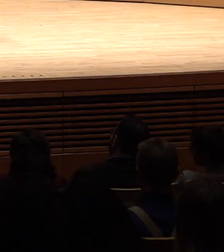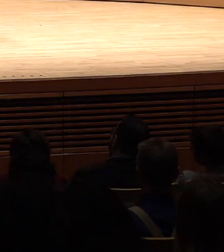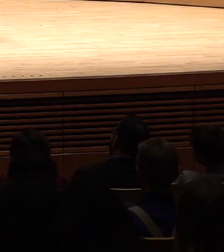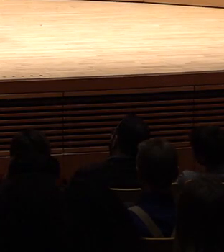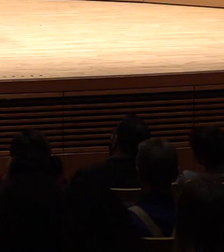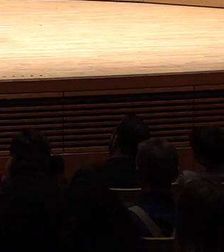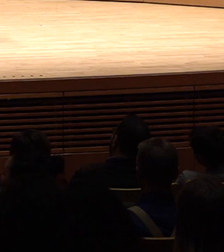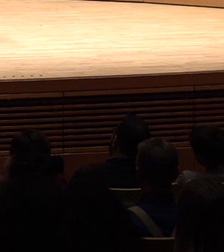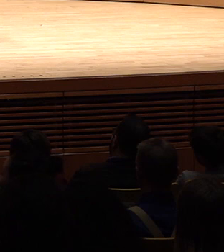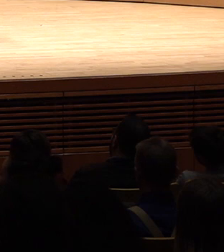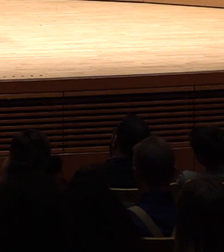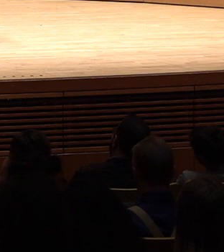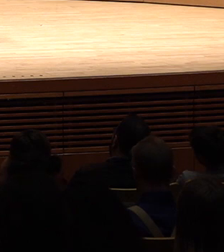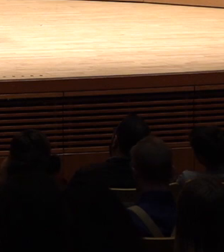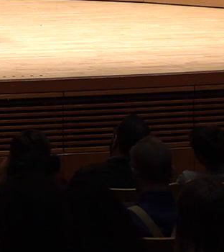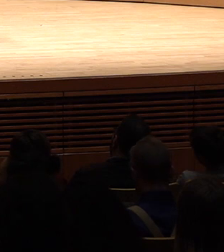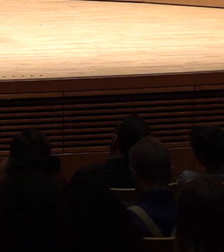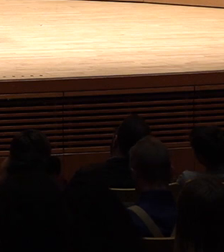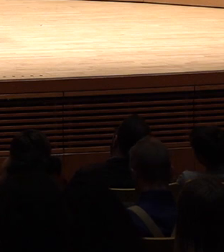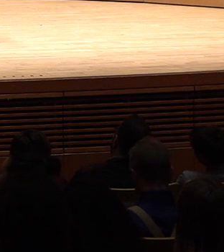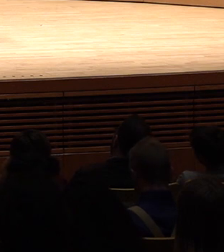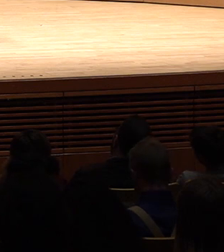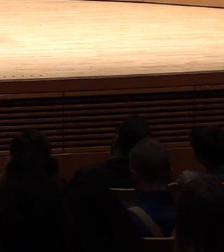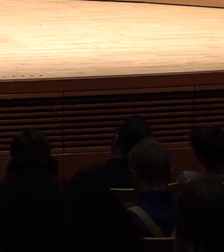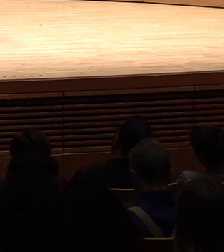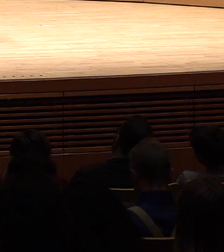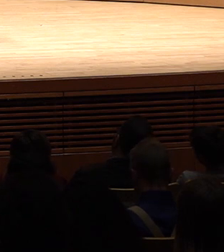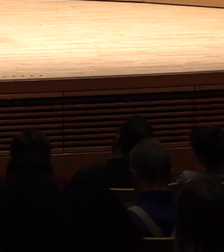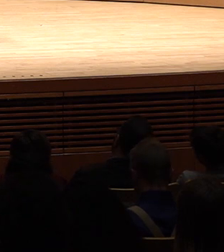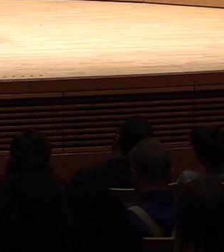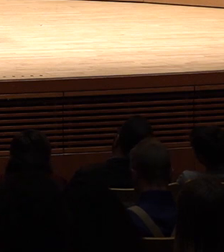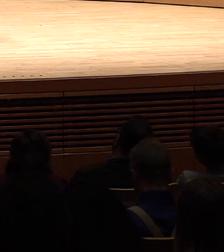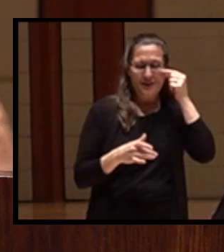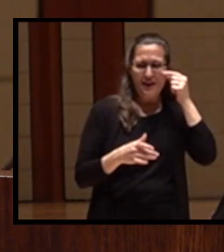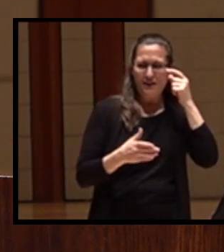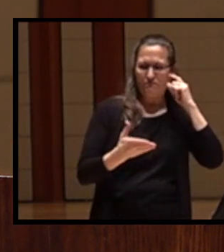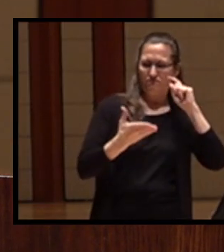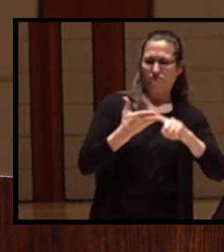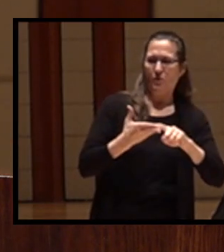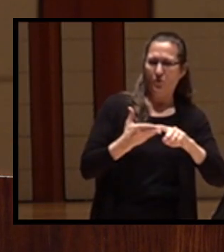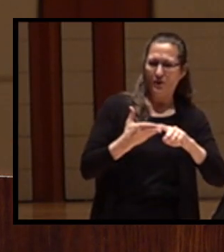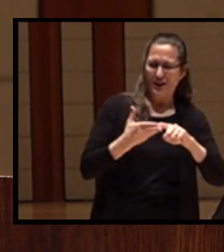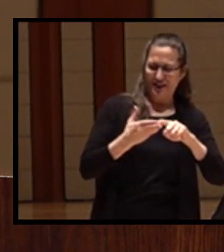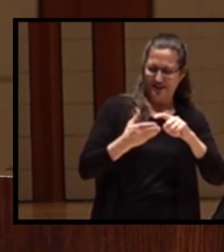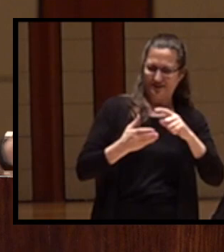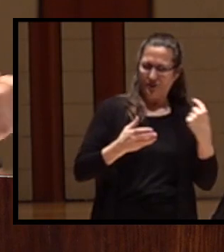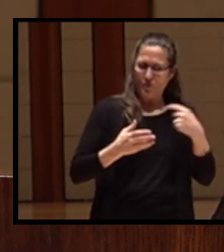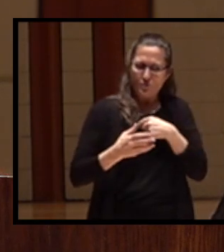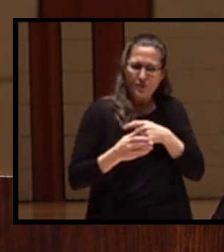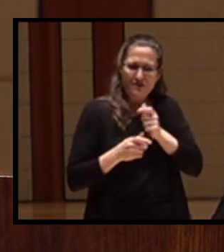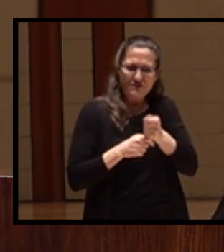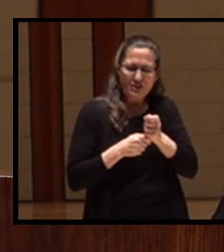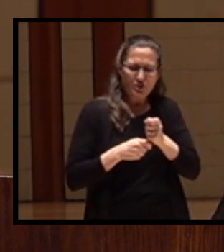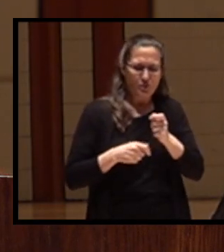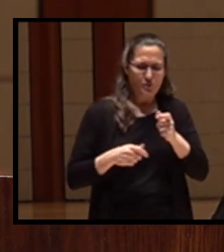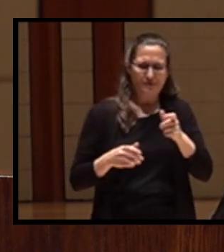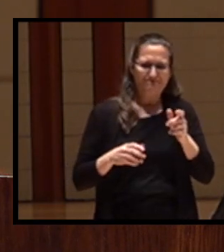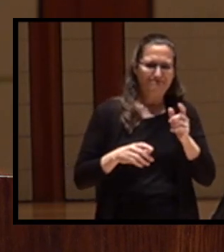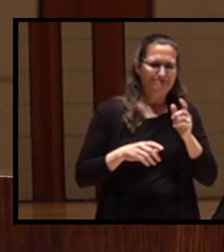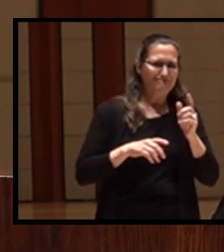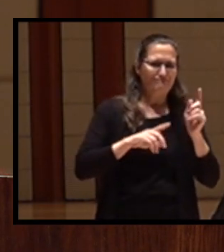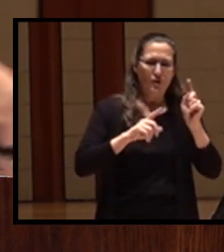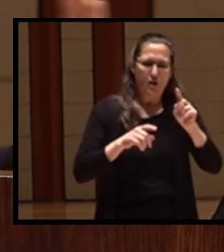As was the practice, when the feds saw any Indians out fishing, they would go to them and they would pull the net in.